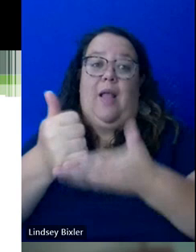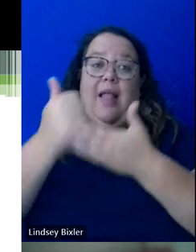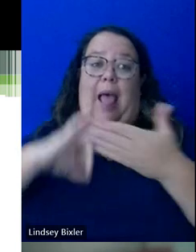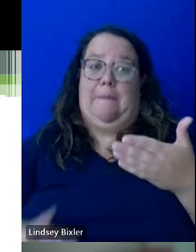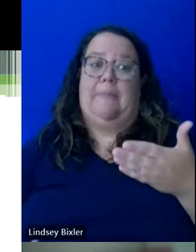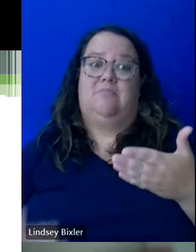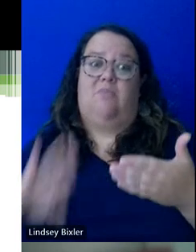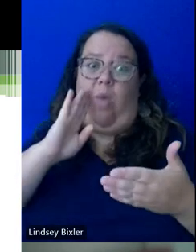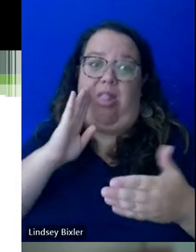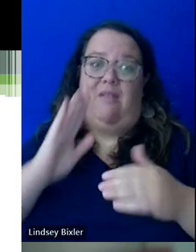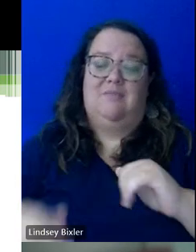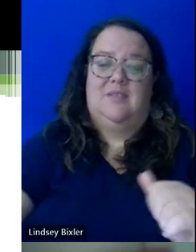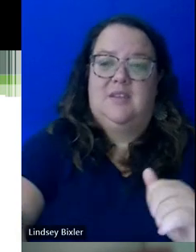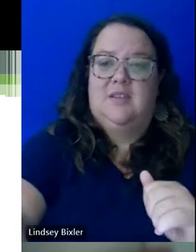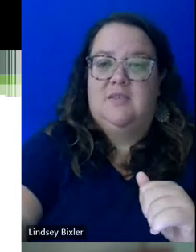in that situation.